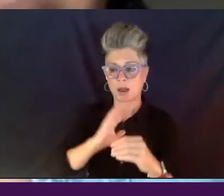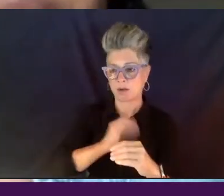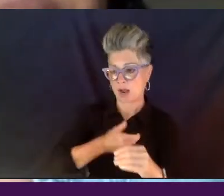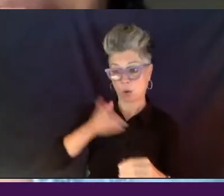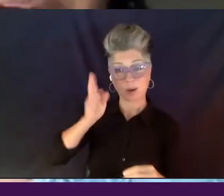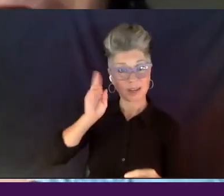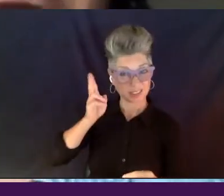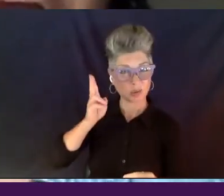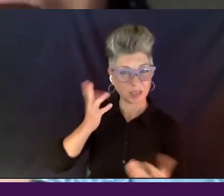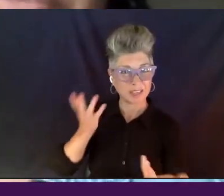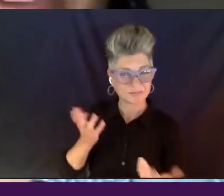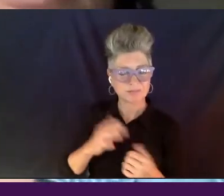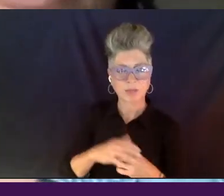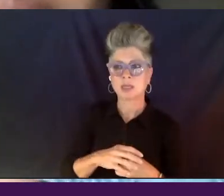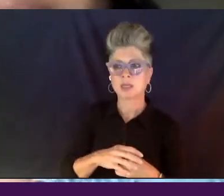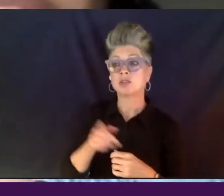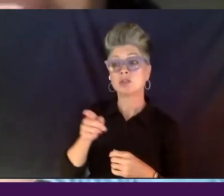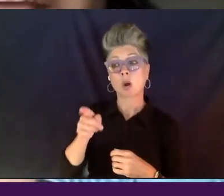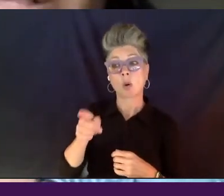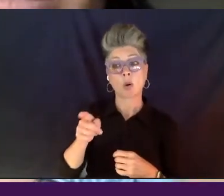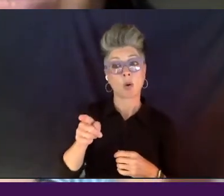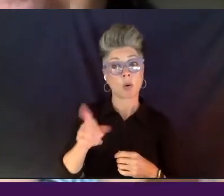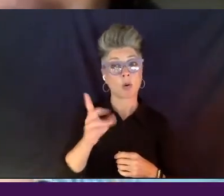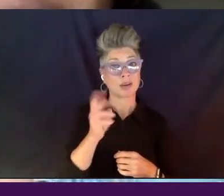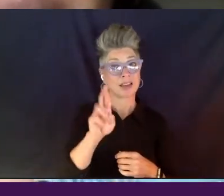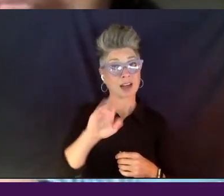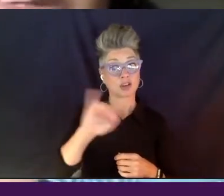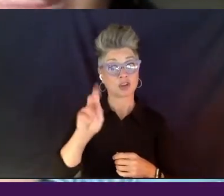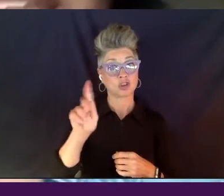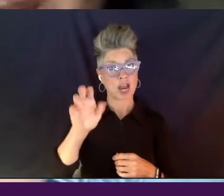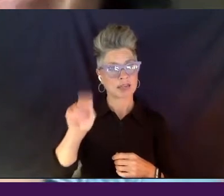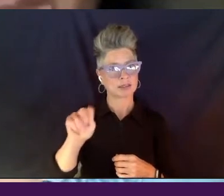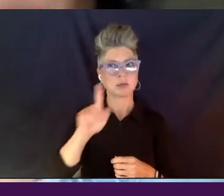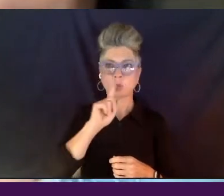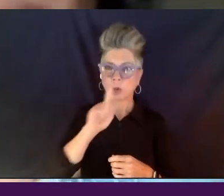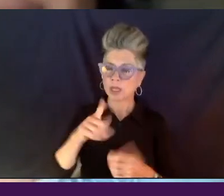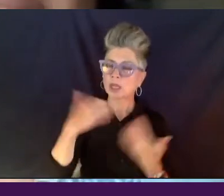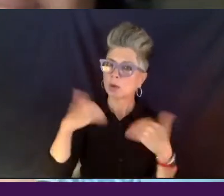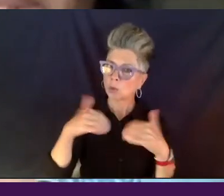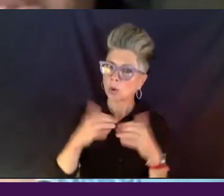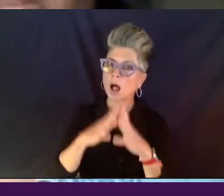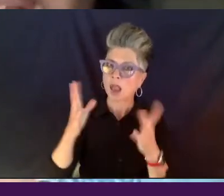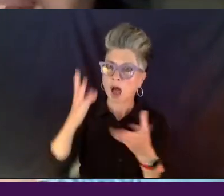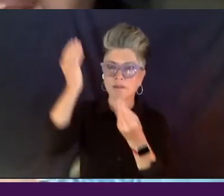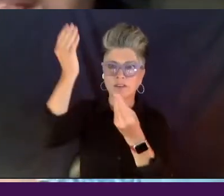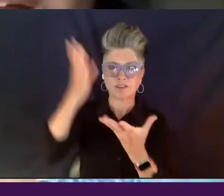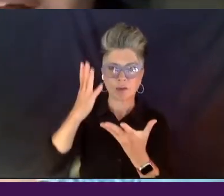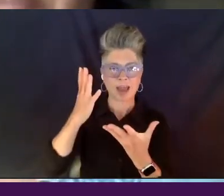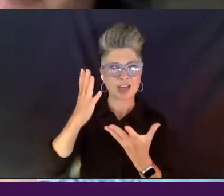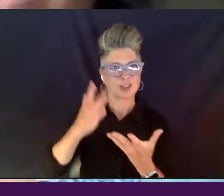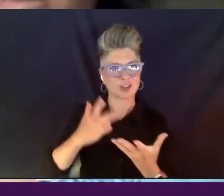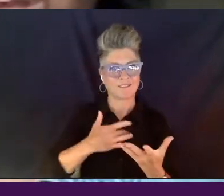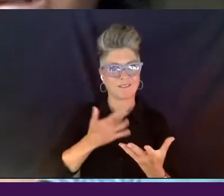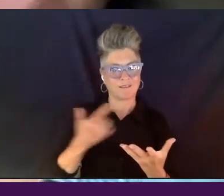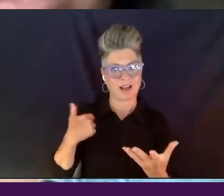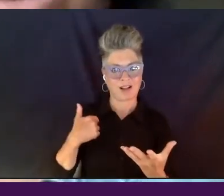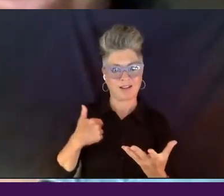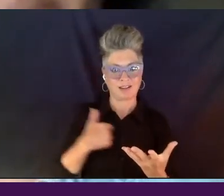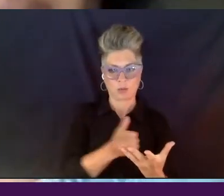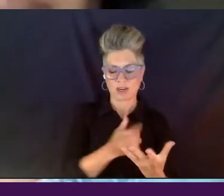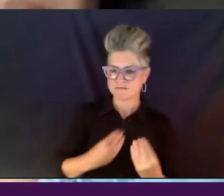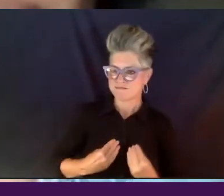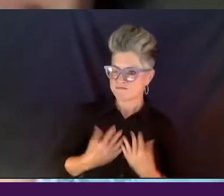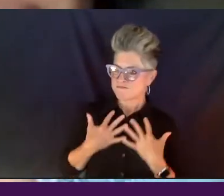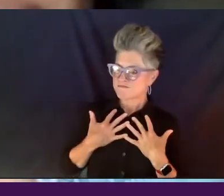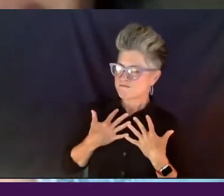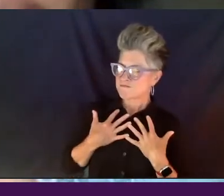a lot of, um, information that's inspired us to think bigger and to really, um, consider